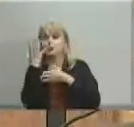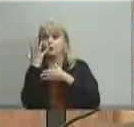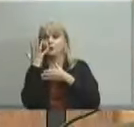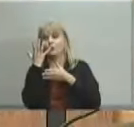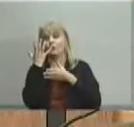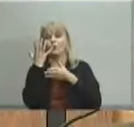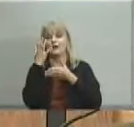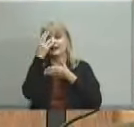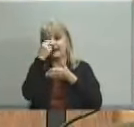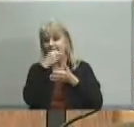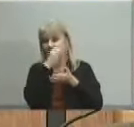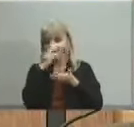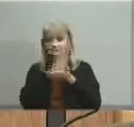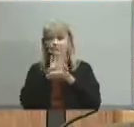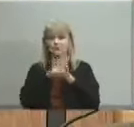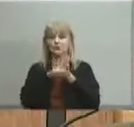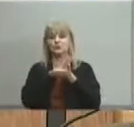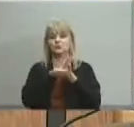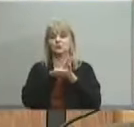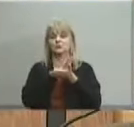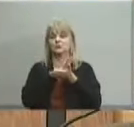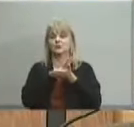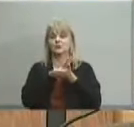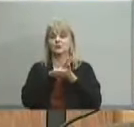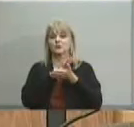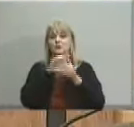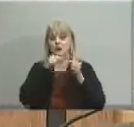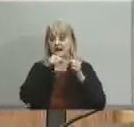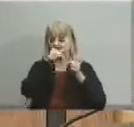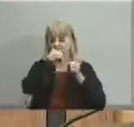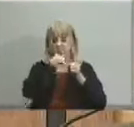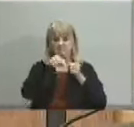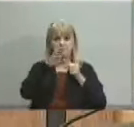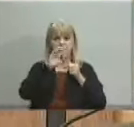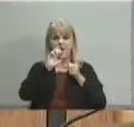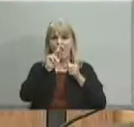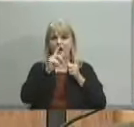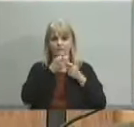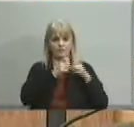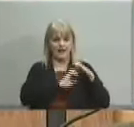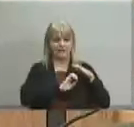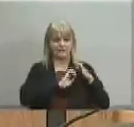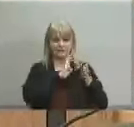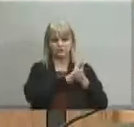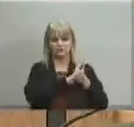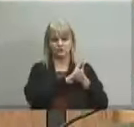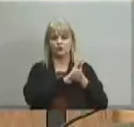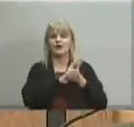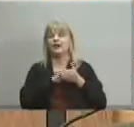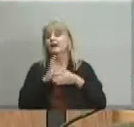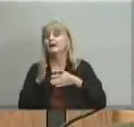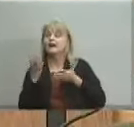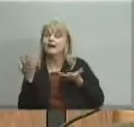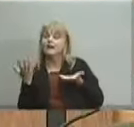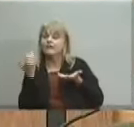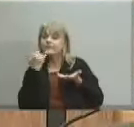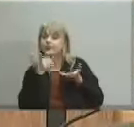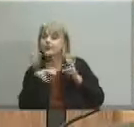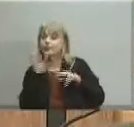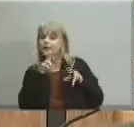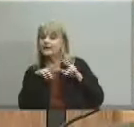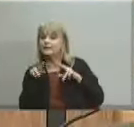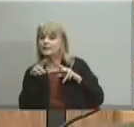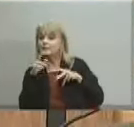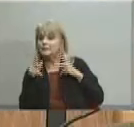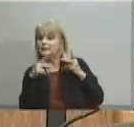parochial school right down the block from this new elementary school so if you actually look at the humans